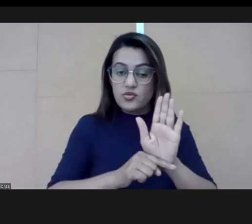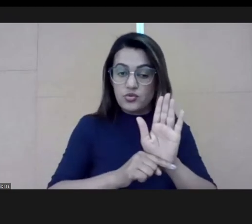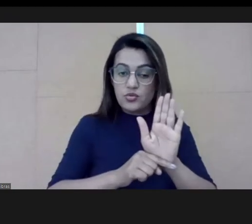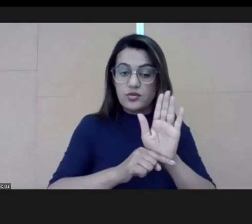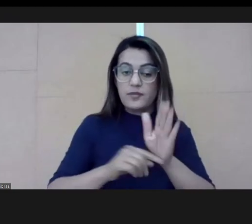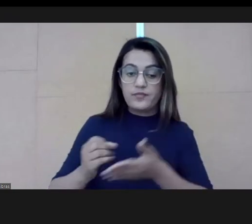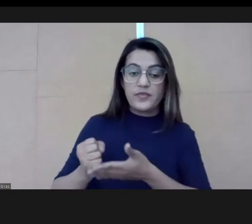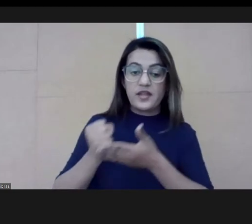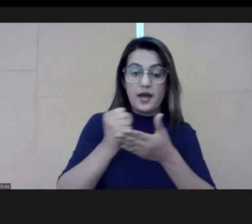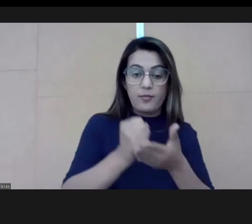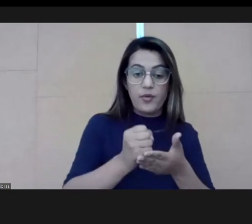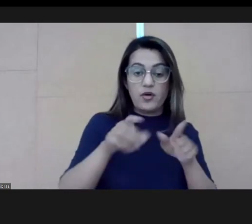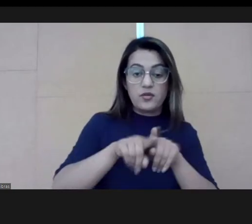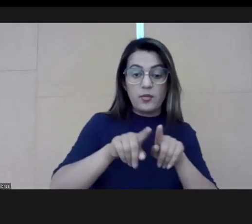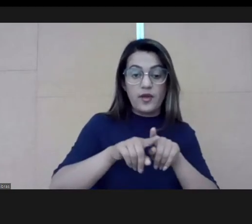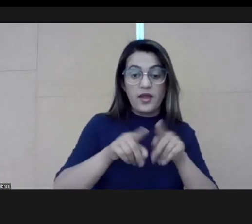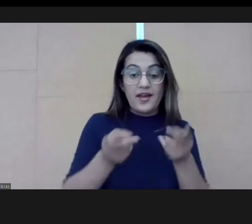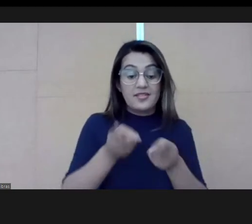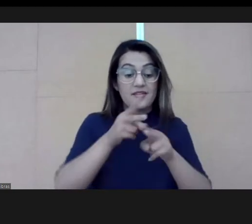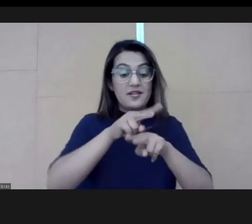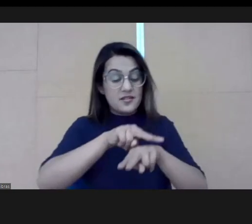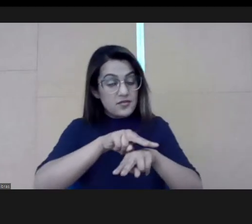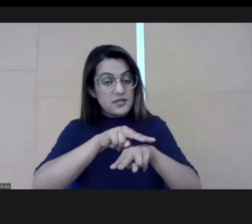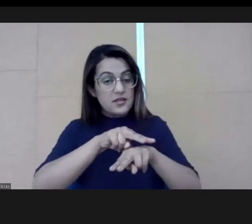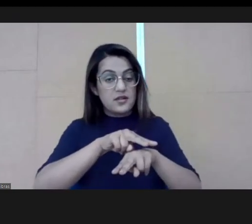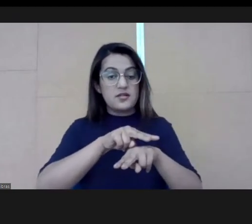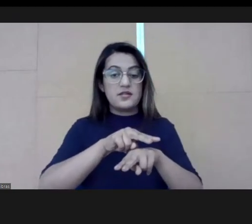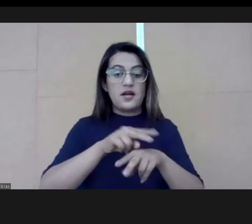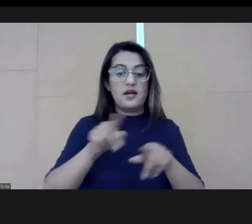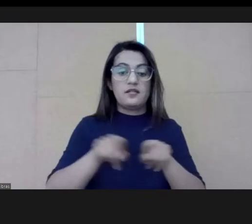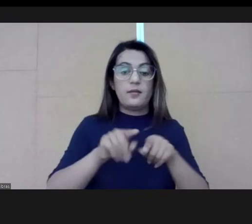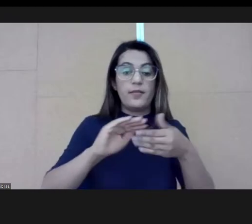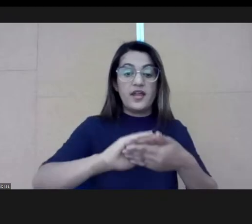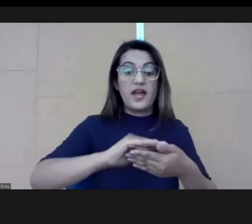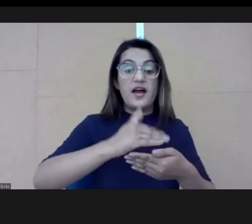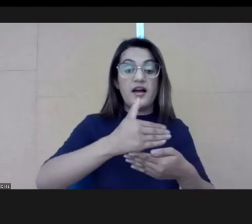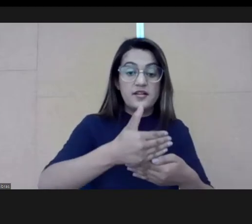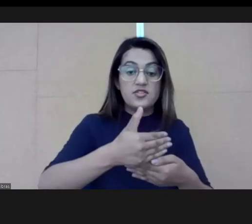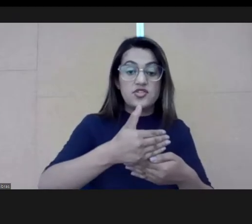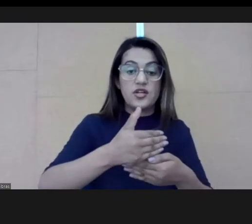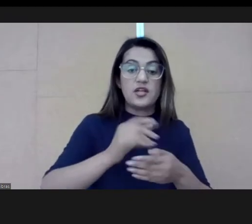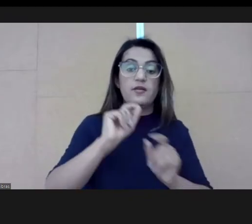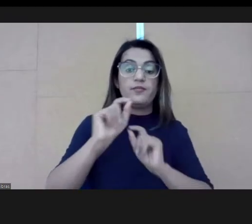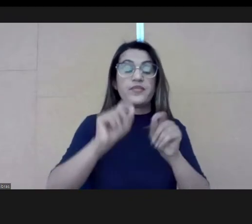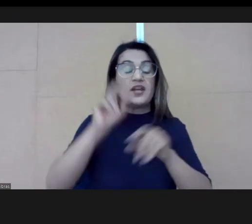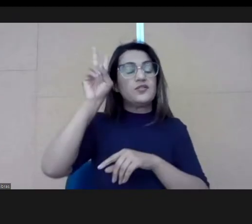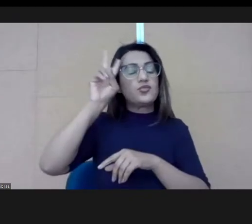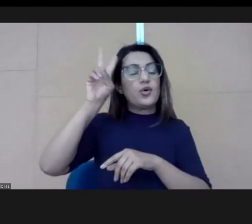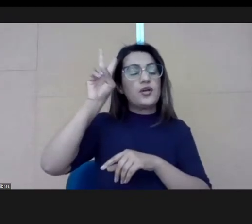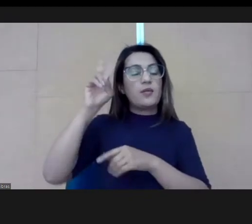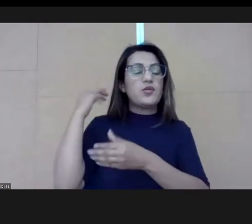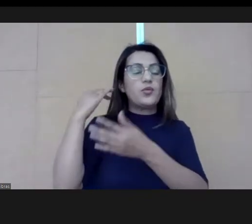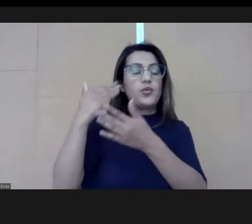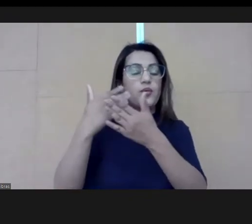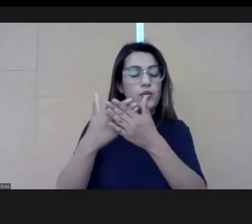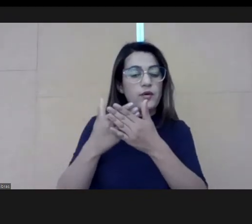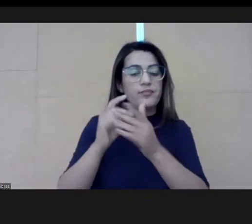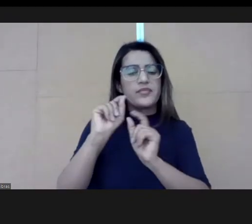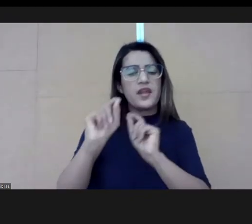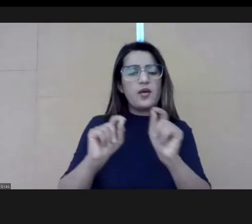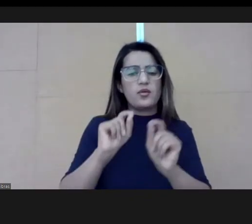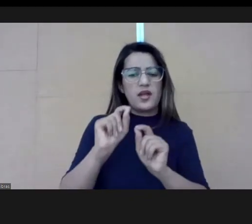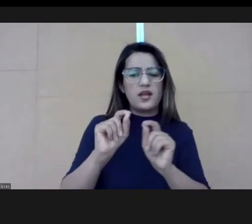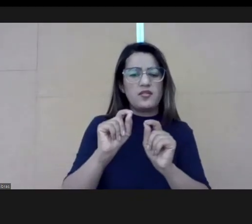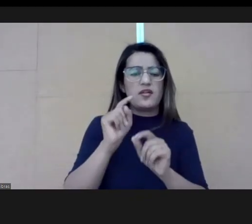politics, to make more transversal, transversal the agenda. Historically,